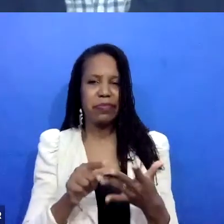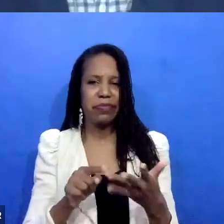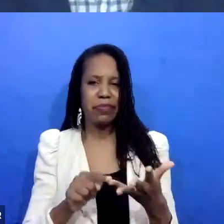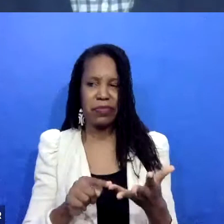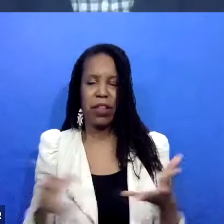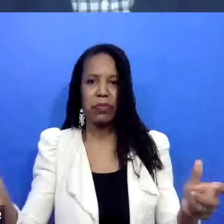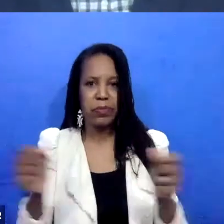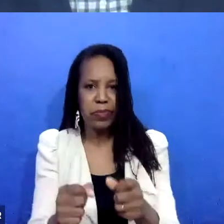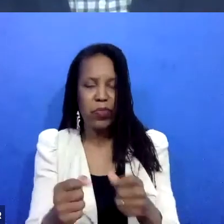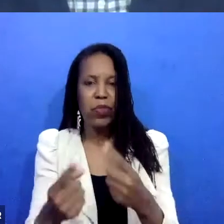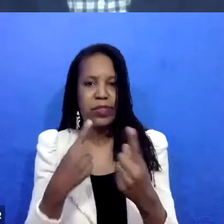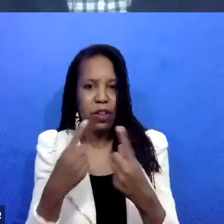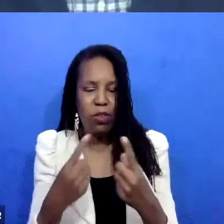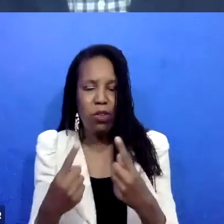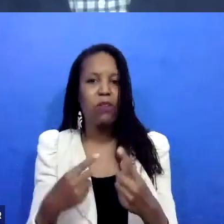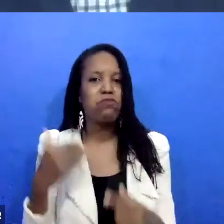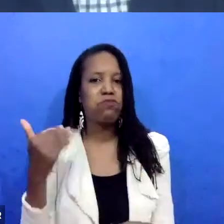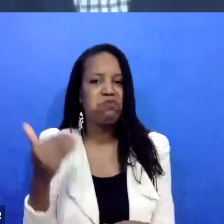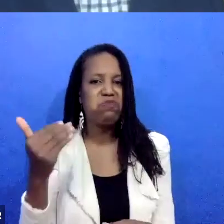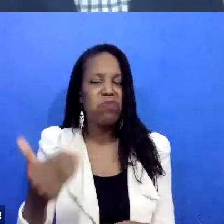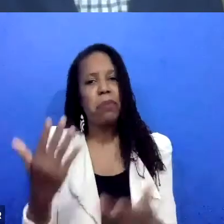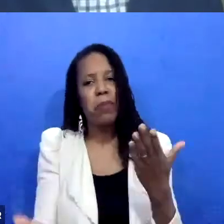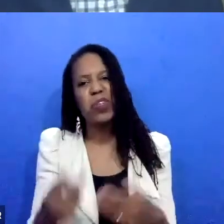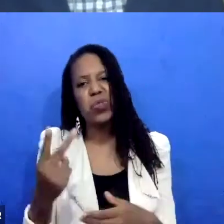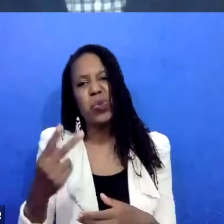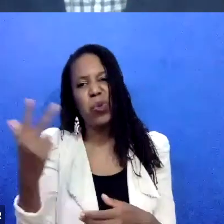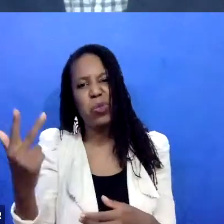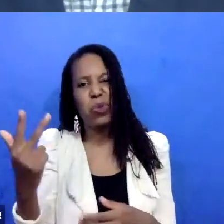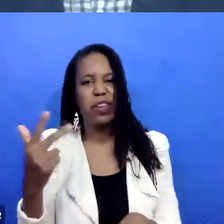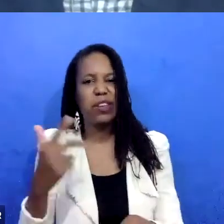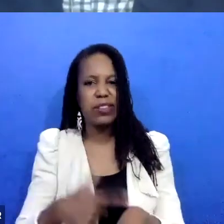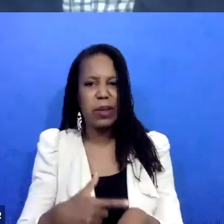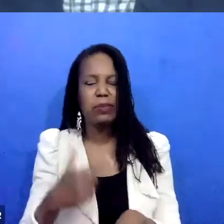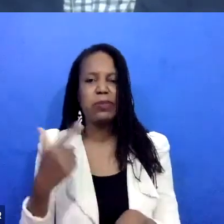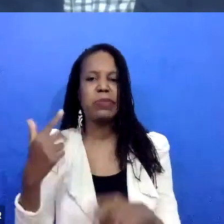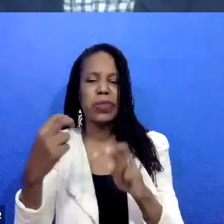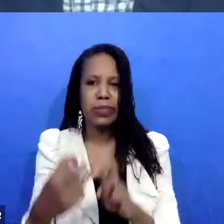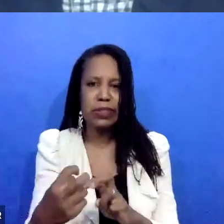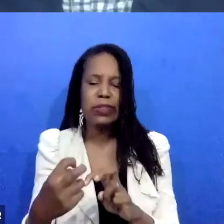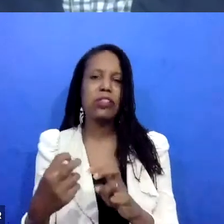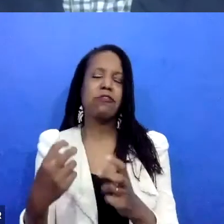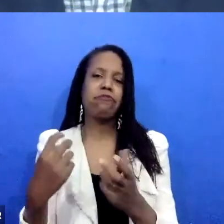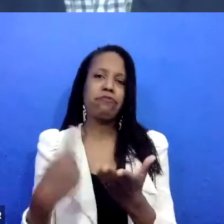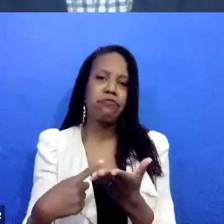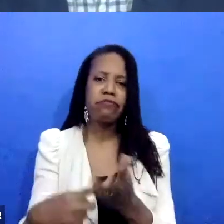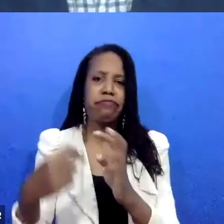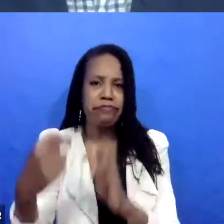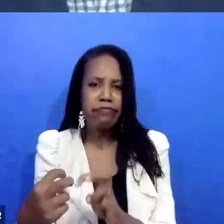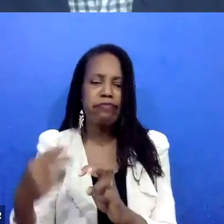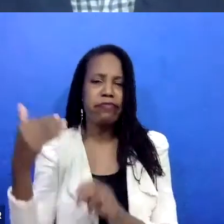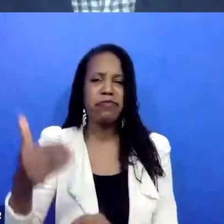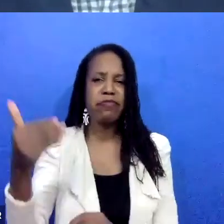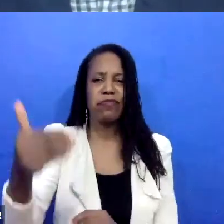two or three sessions of that, I think, is necessary with intimate partner violence. Whereas with a burglary among strangers,